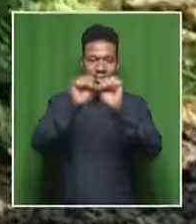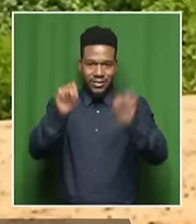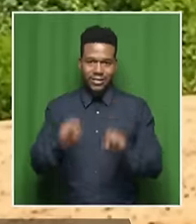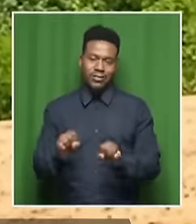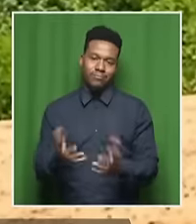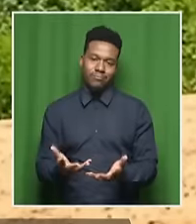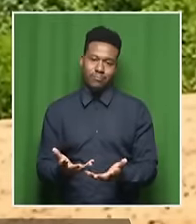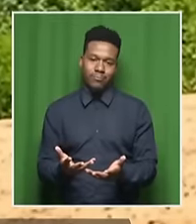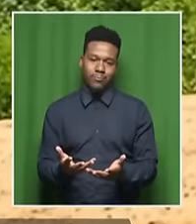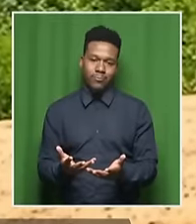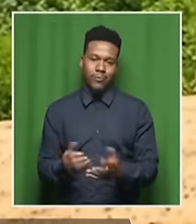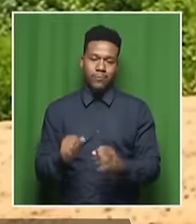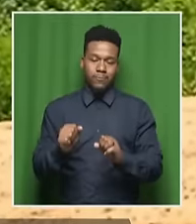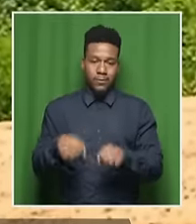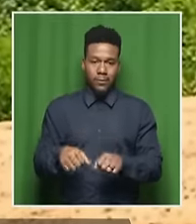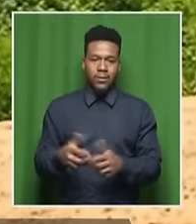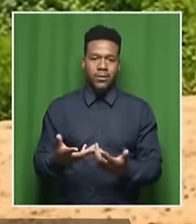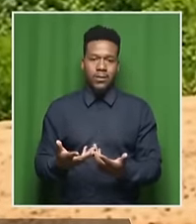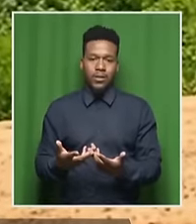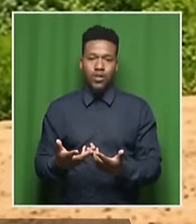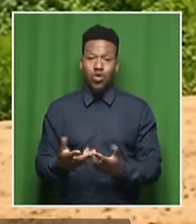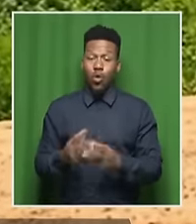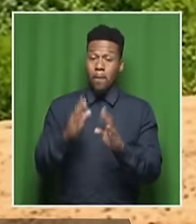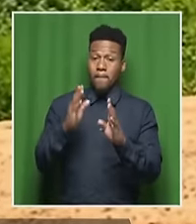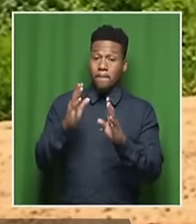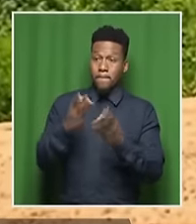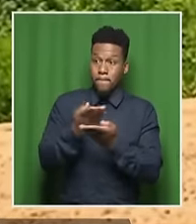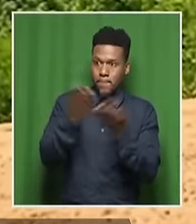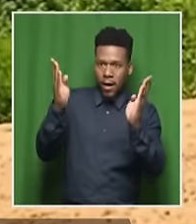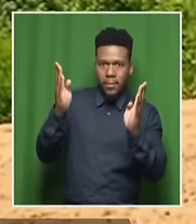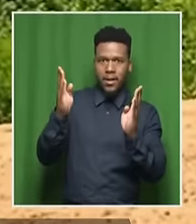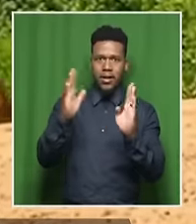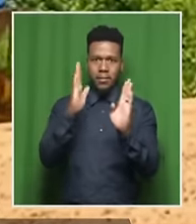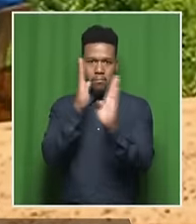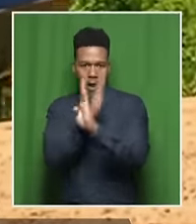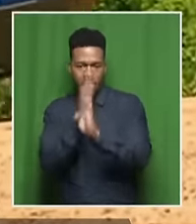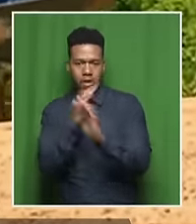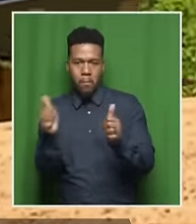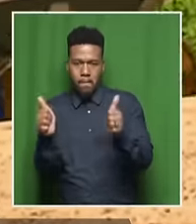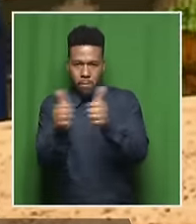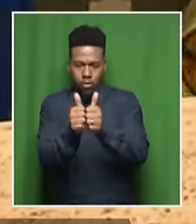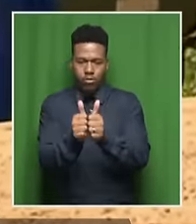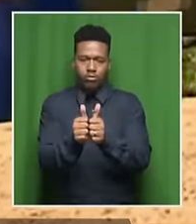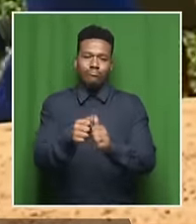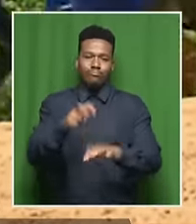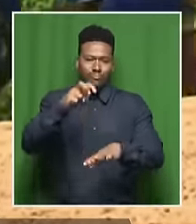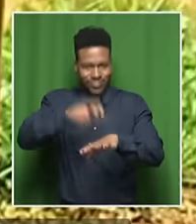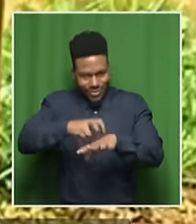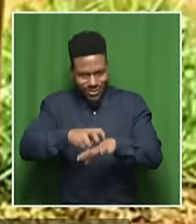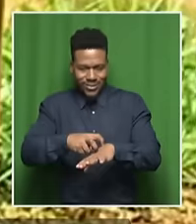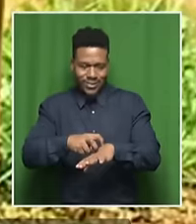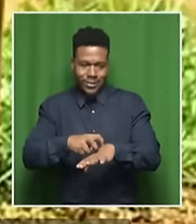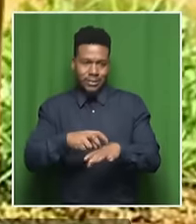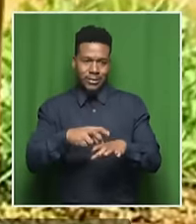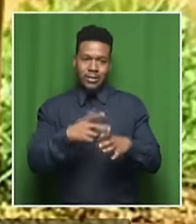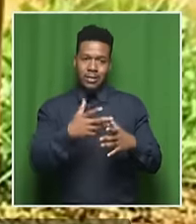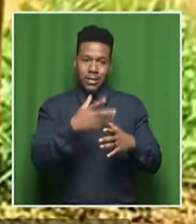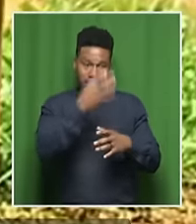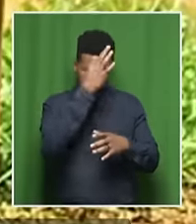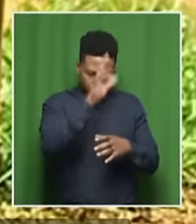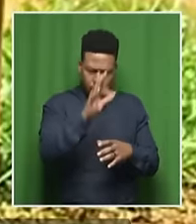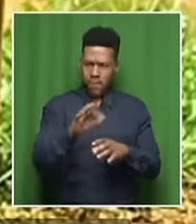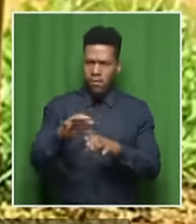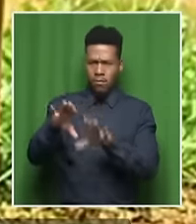importantly, the concept of public-private partnerships, PPPs, are here to stay. And I'd like to say one more thing. I'm busy working